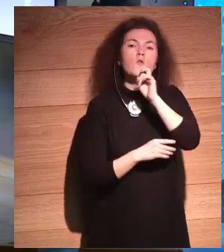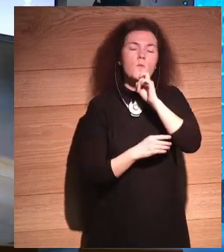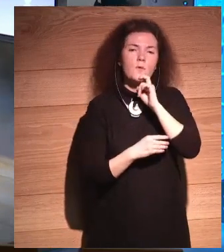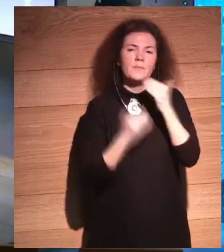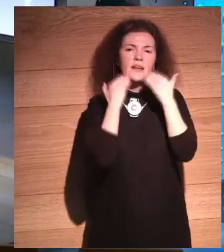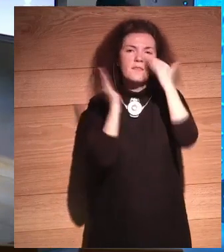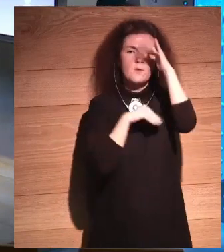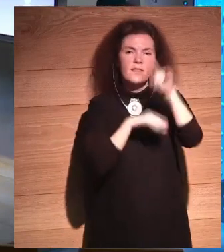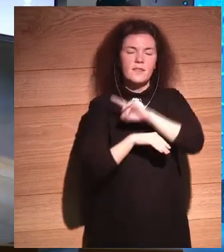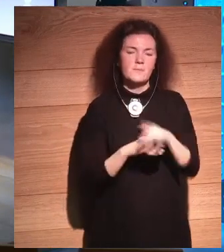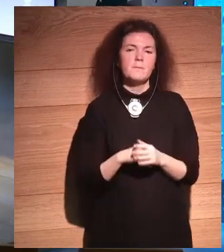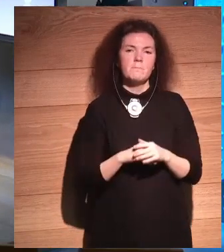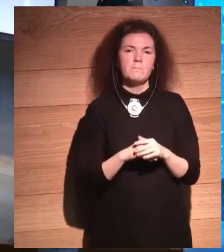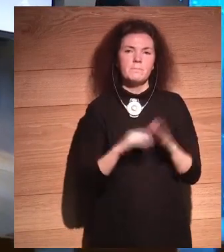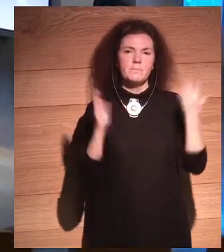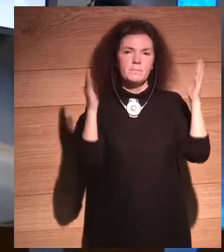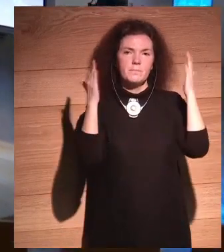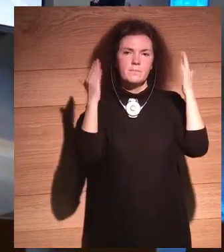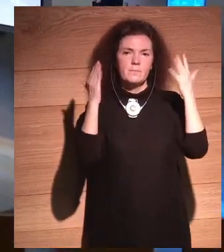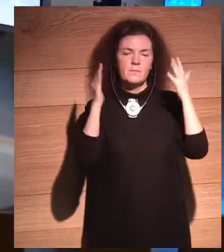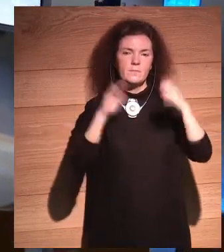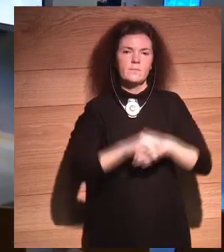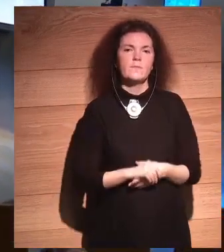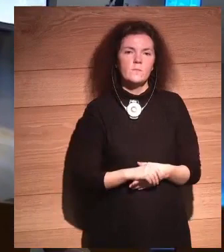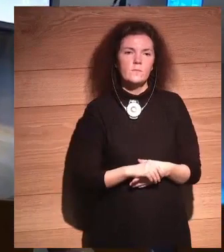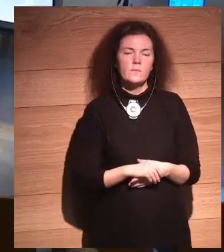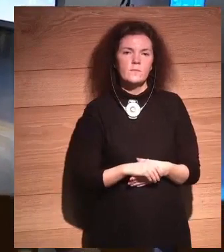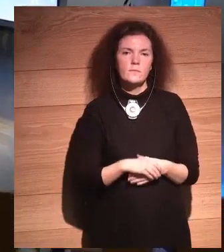Thank you. Thank Thank you.